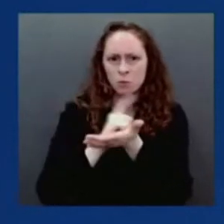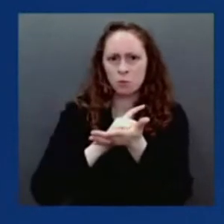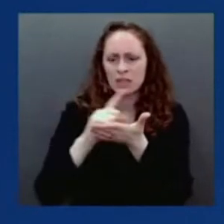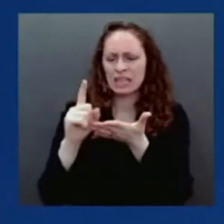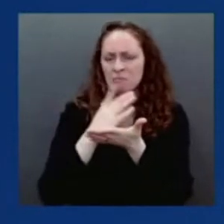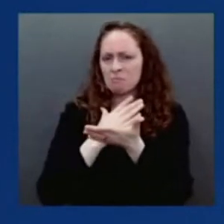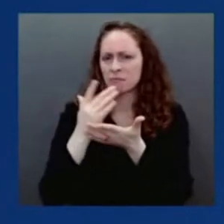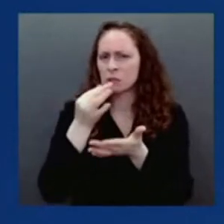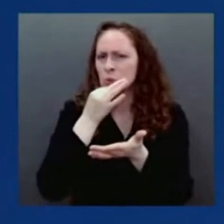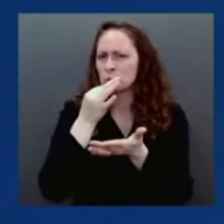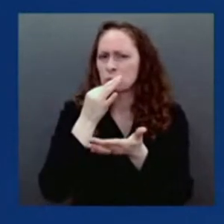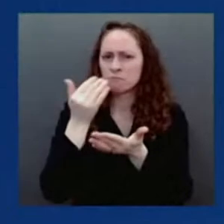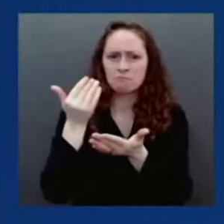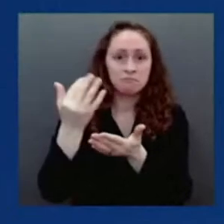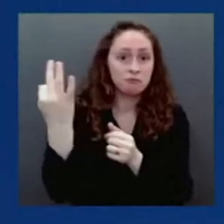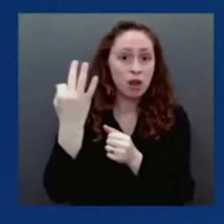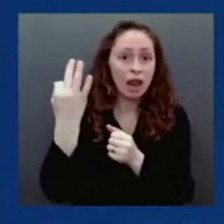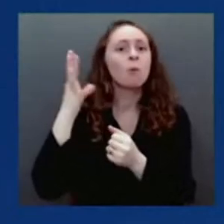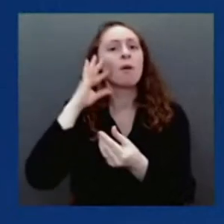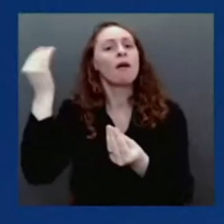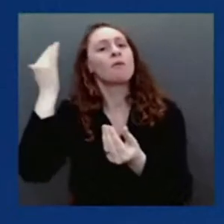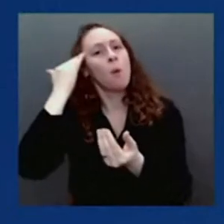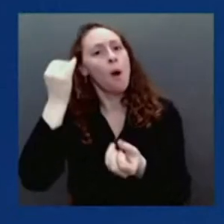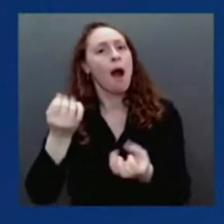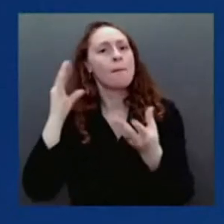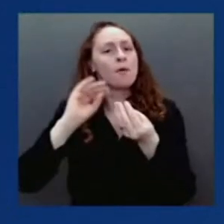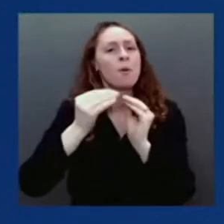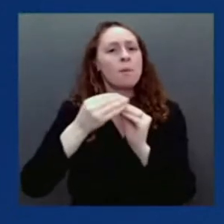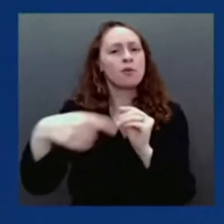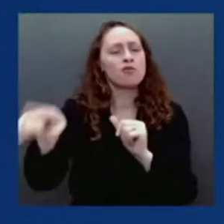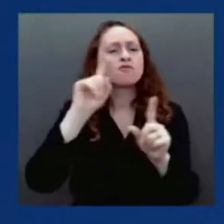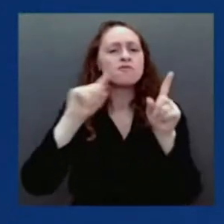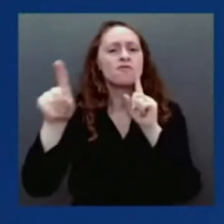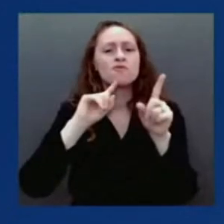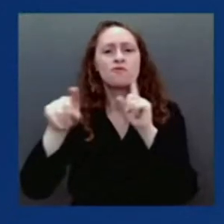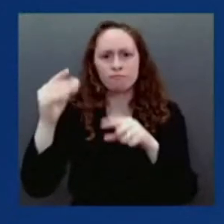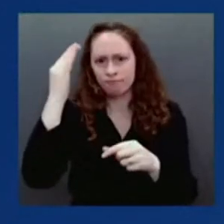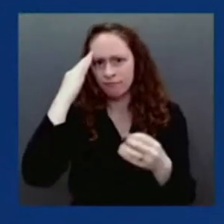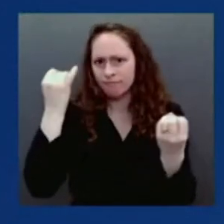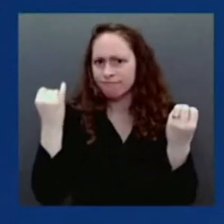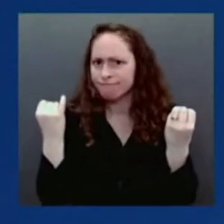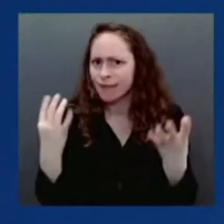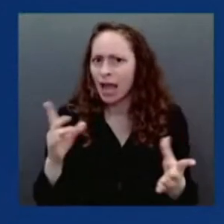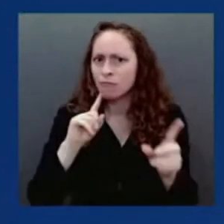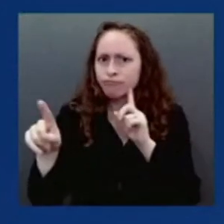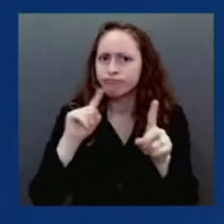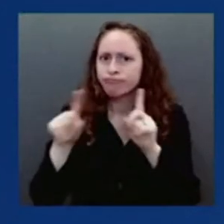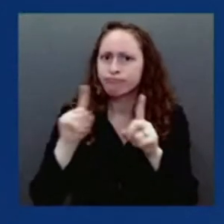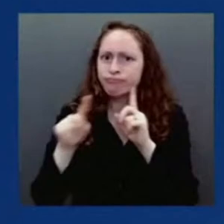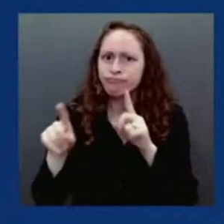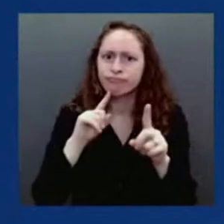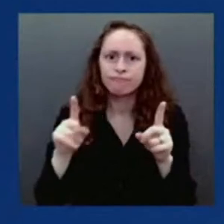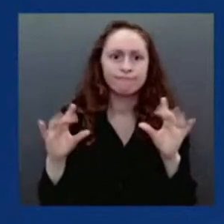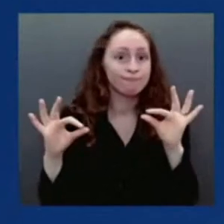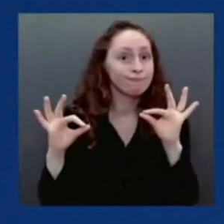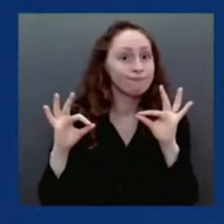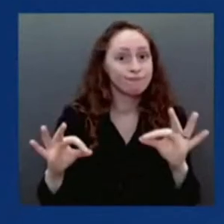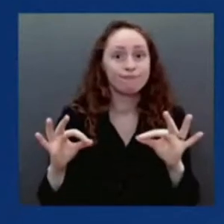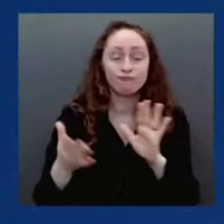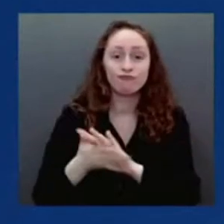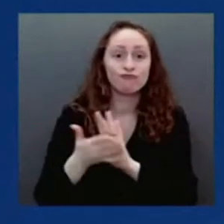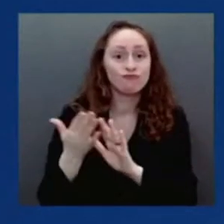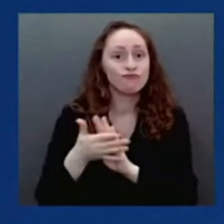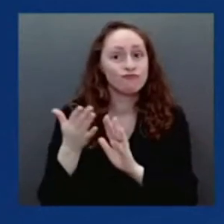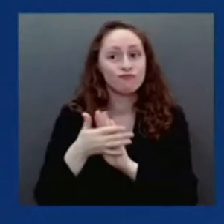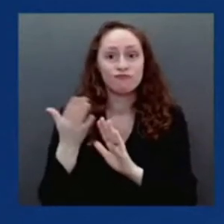very well, taking in orders quickly and efficiently. Importantly, you know, already tens of millions of tests